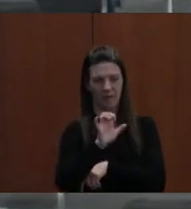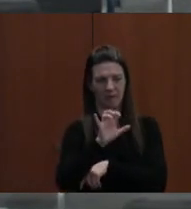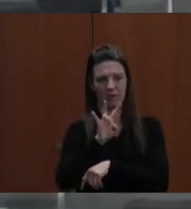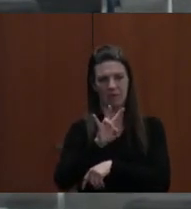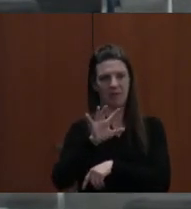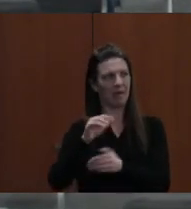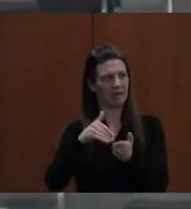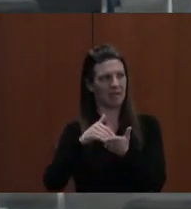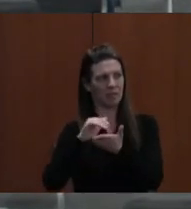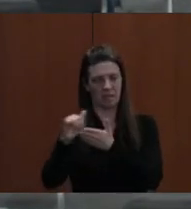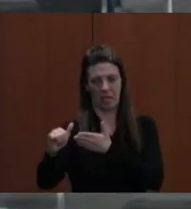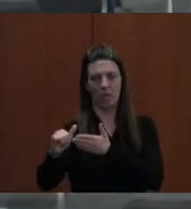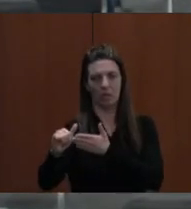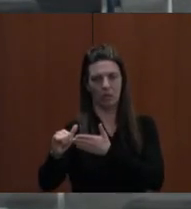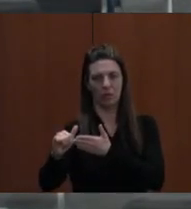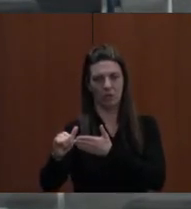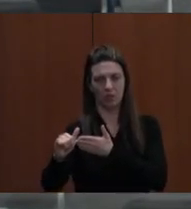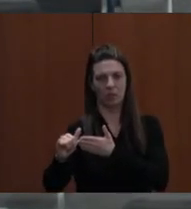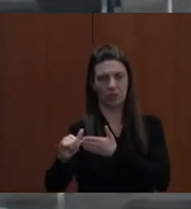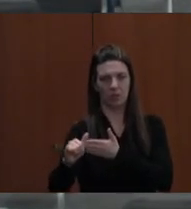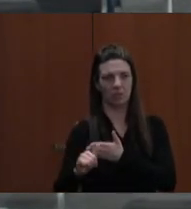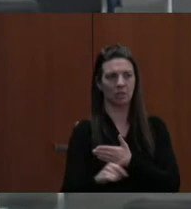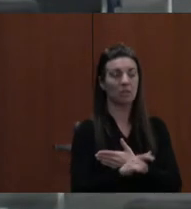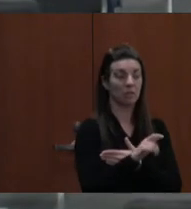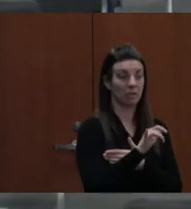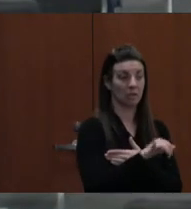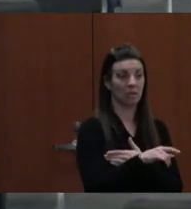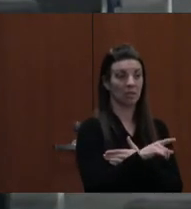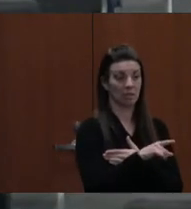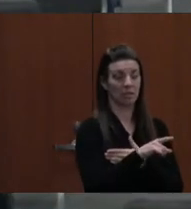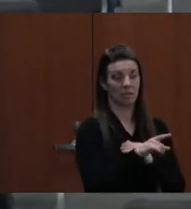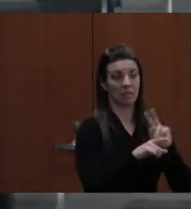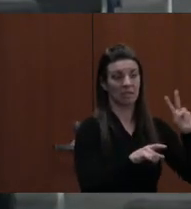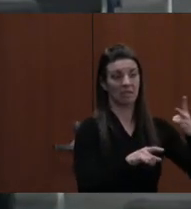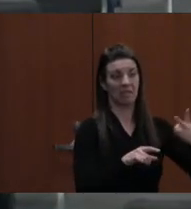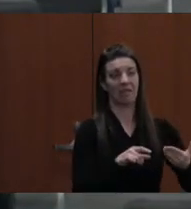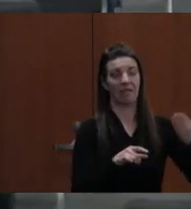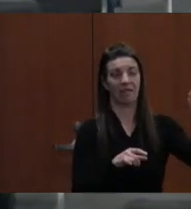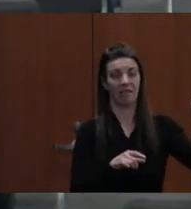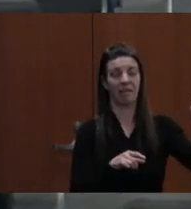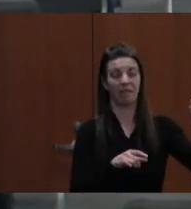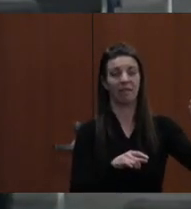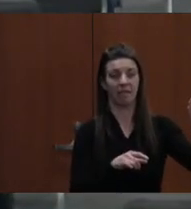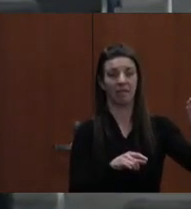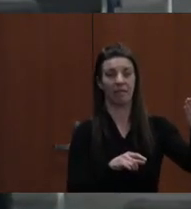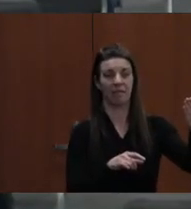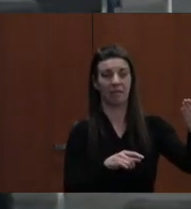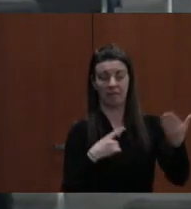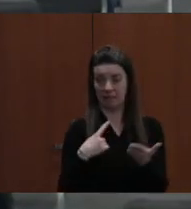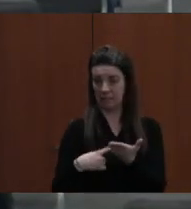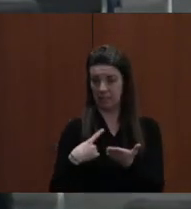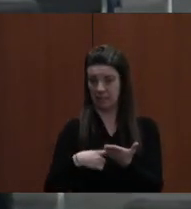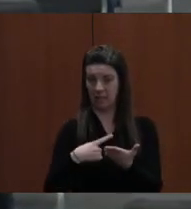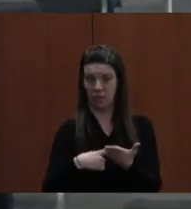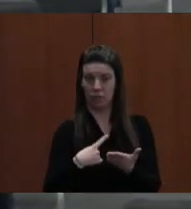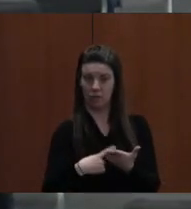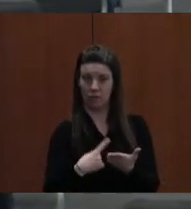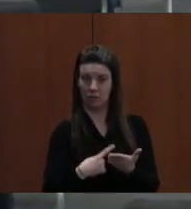I'LL SECOND. WHO IS THAT? MR. EVANS? THANK YOU. OKAY. SO DISCUSSION OF THIS